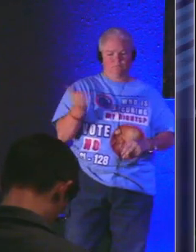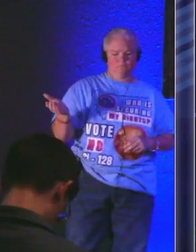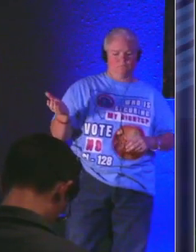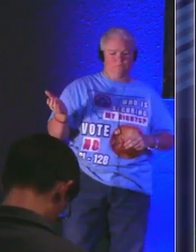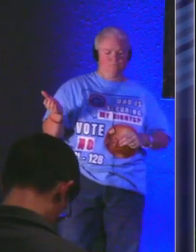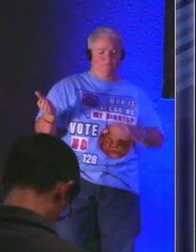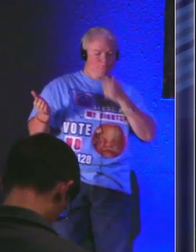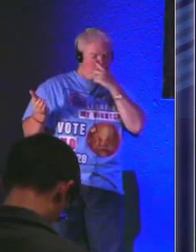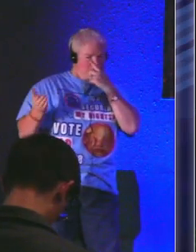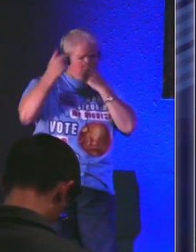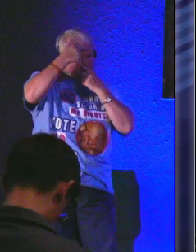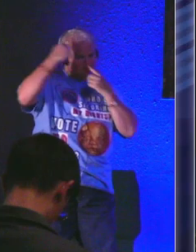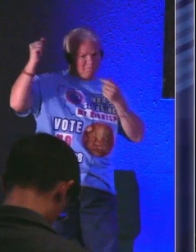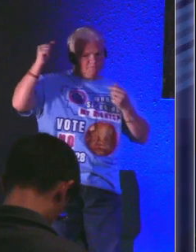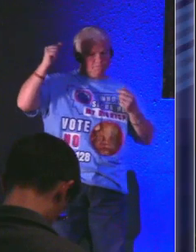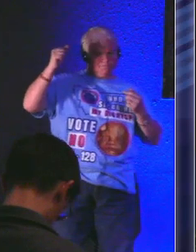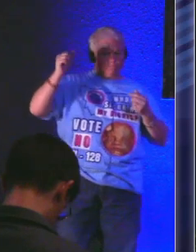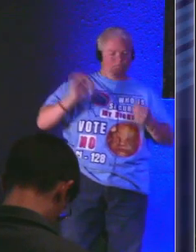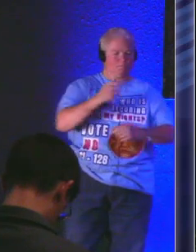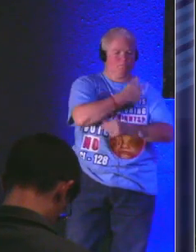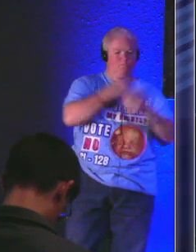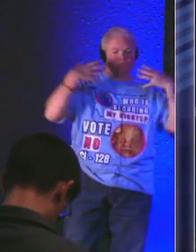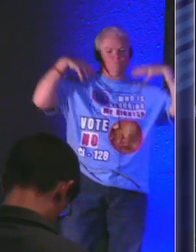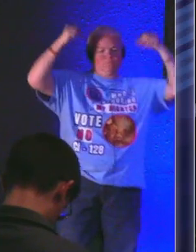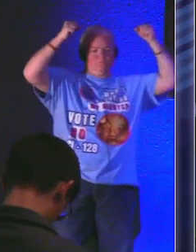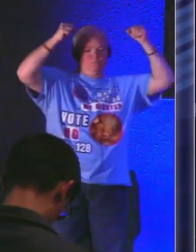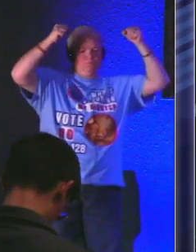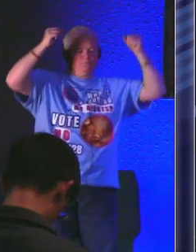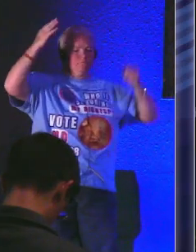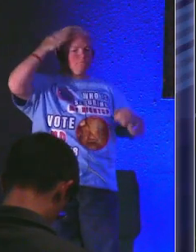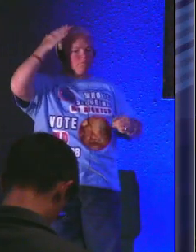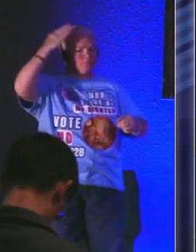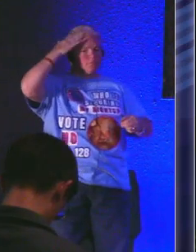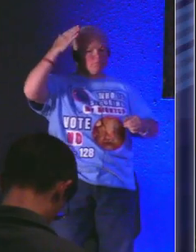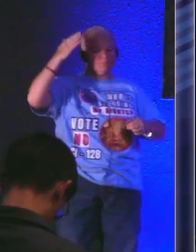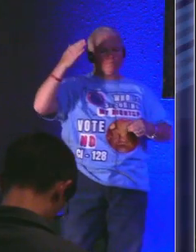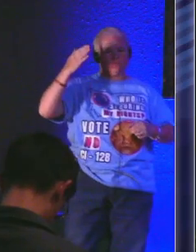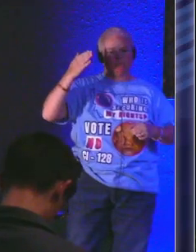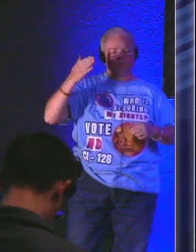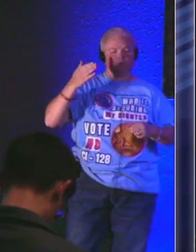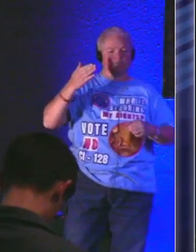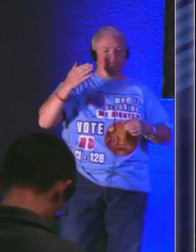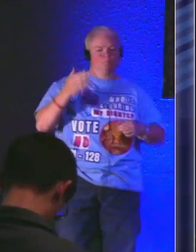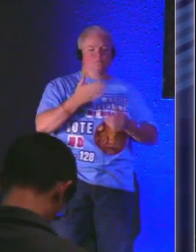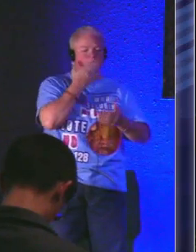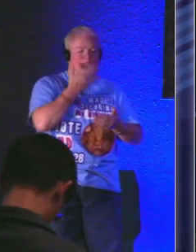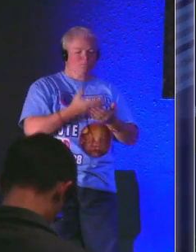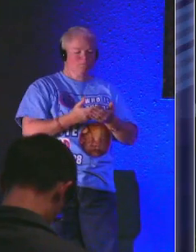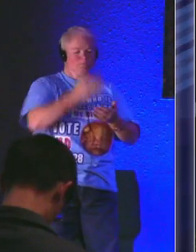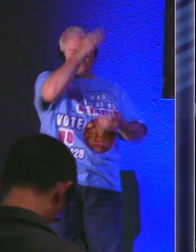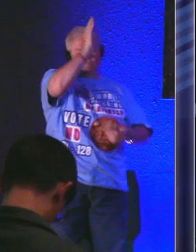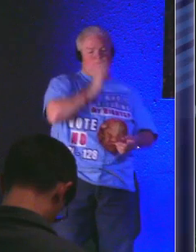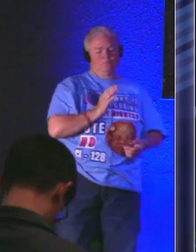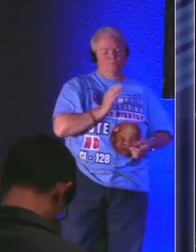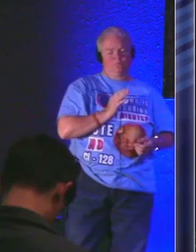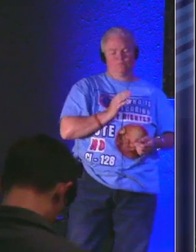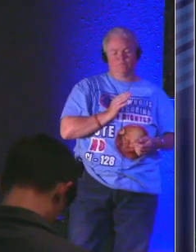these things because we have confidence in knowing that you are you are a good God